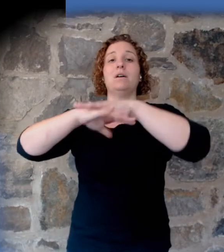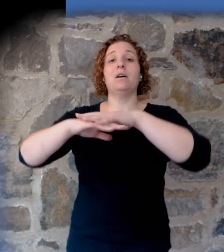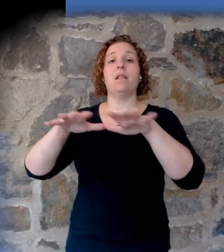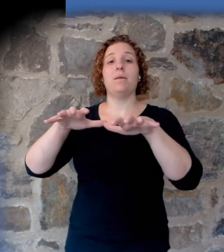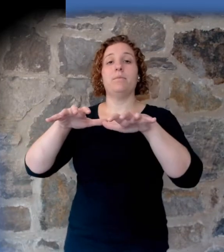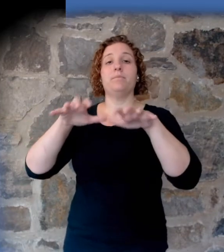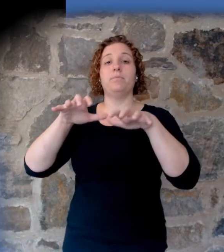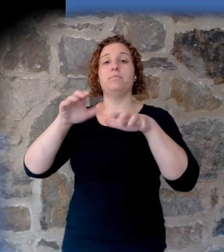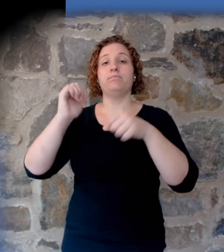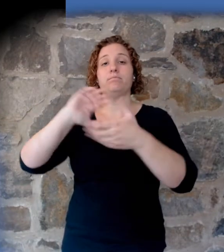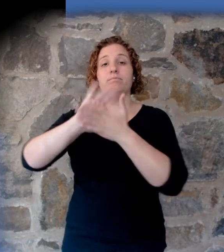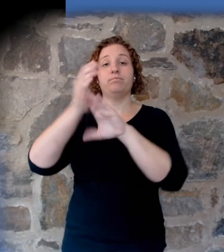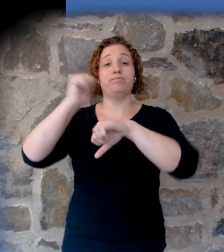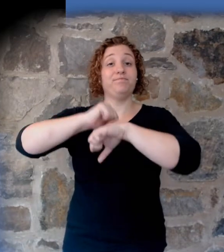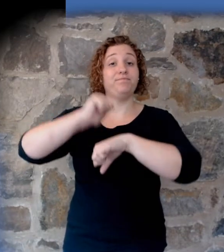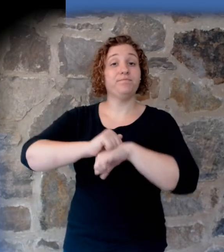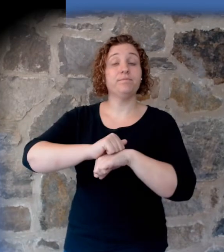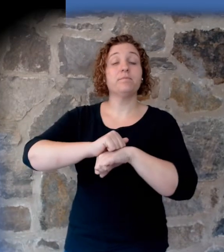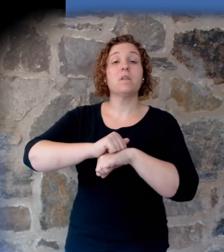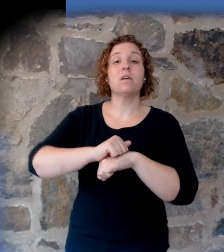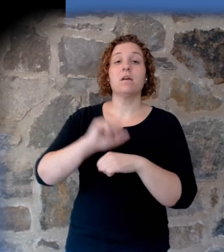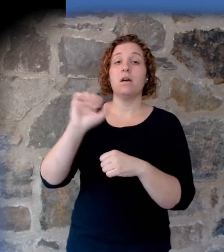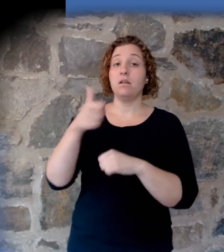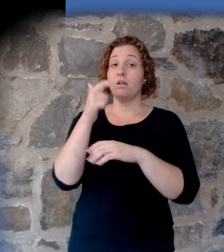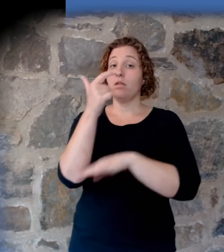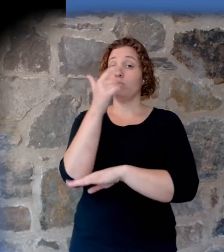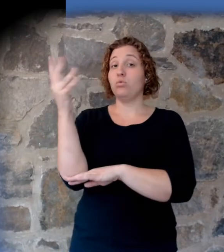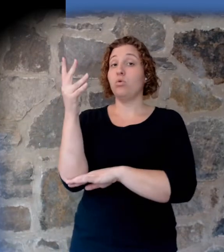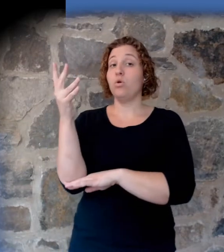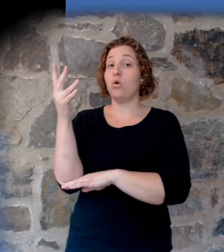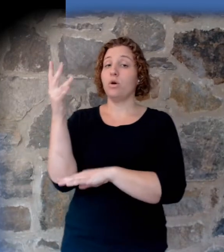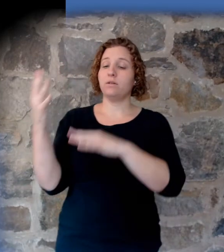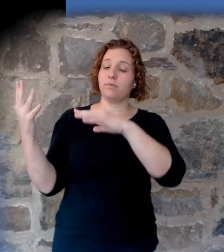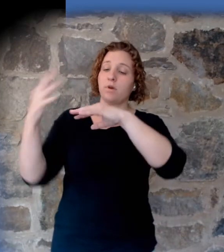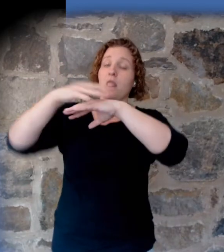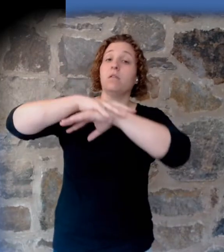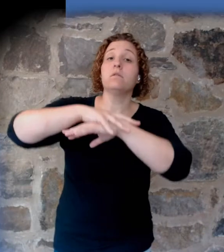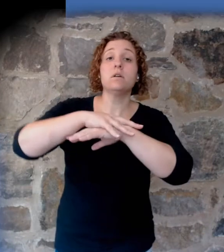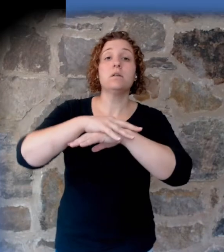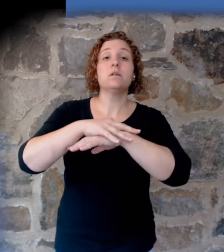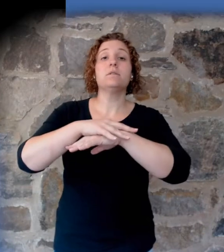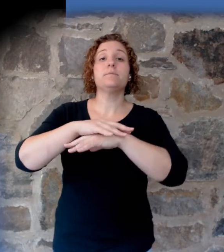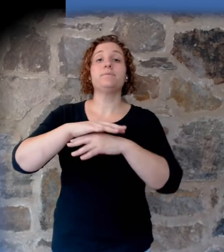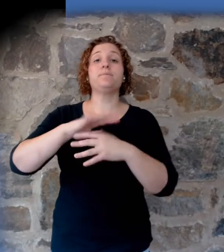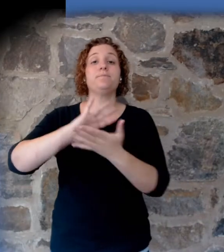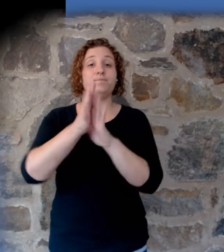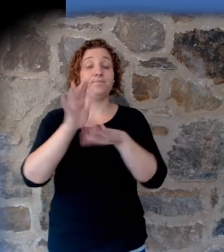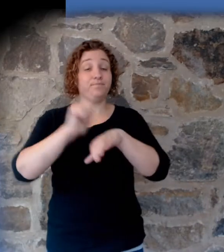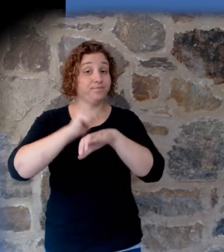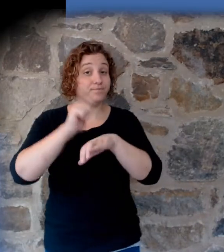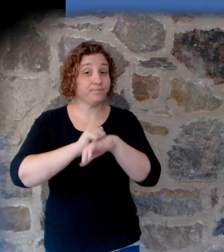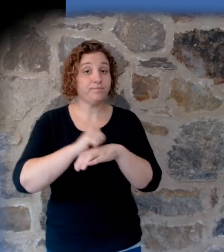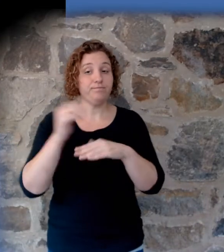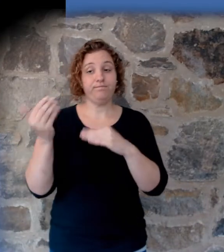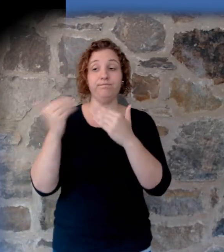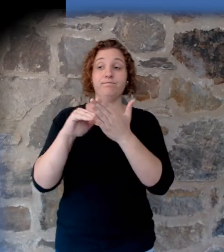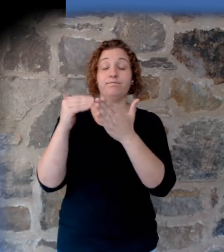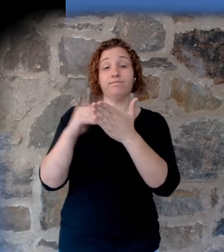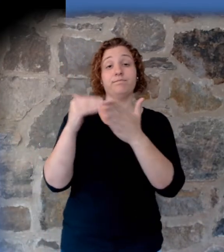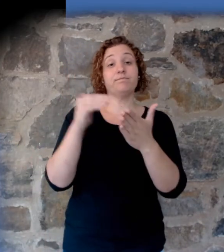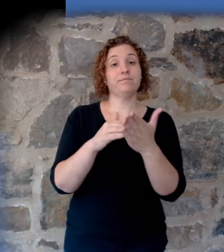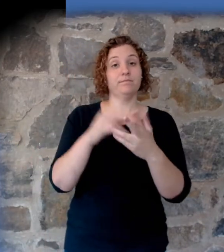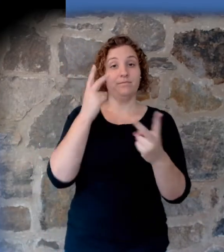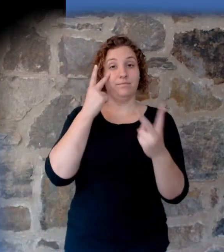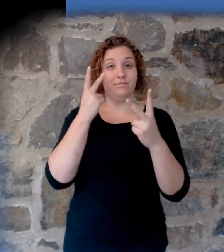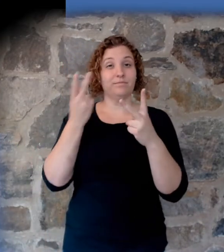Over time, another forest grew up in place. It was covered in ash. It got petrified and so on and so forth. And if you look at the number of